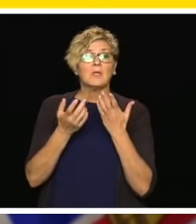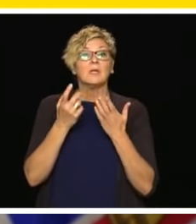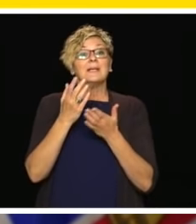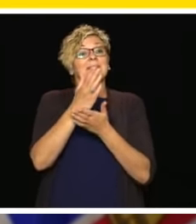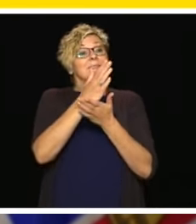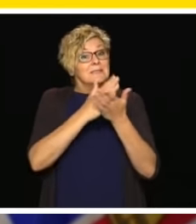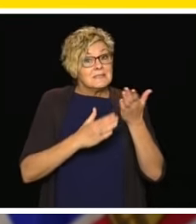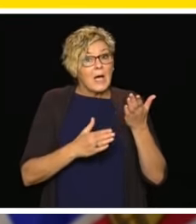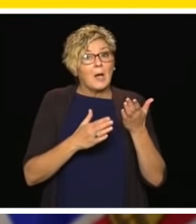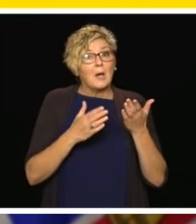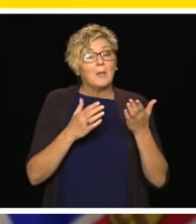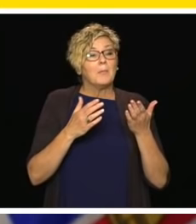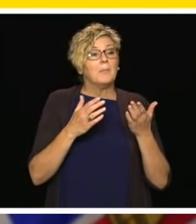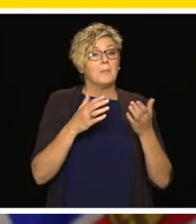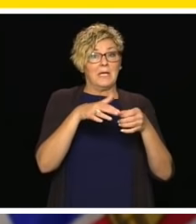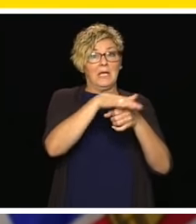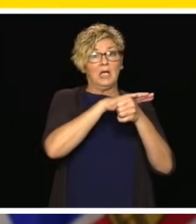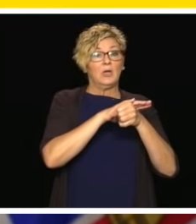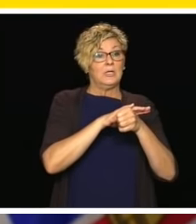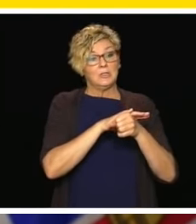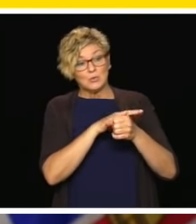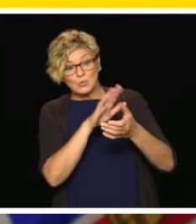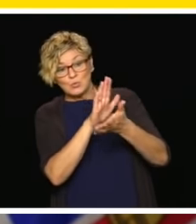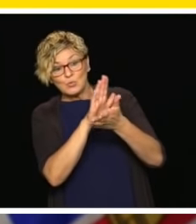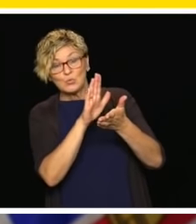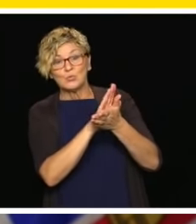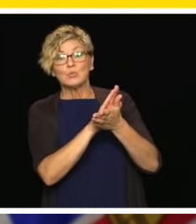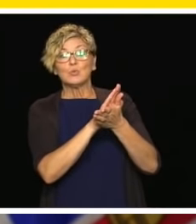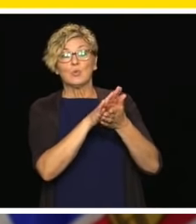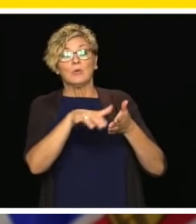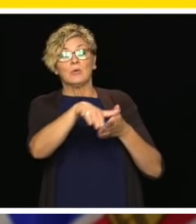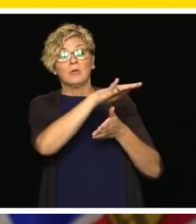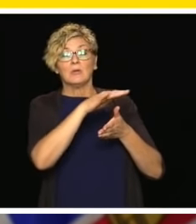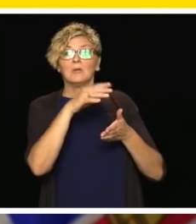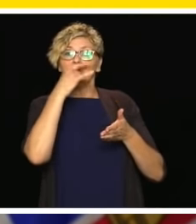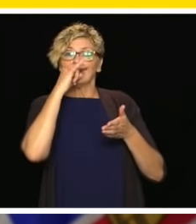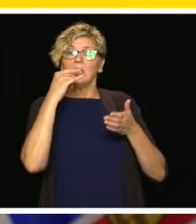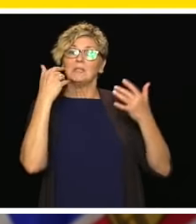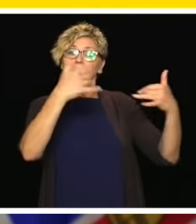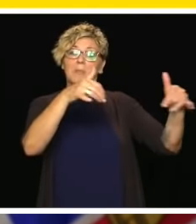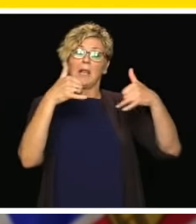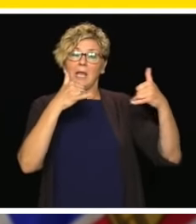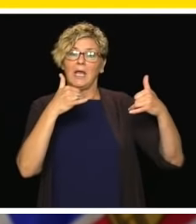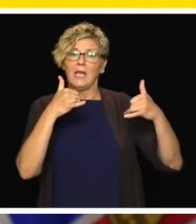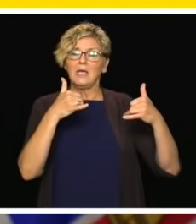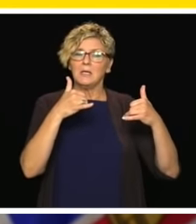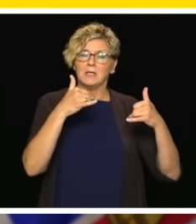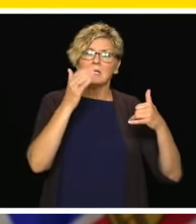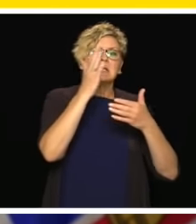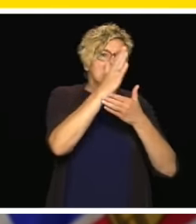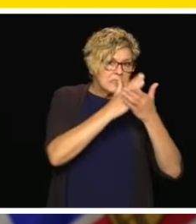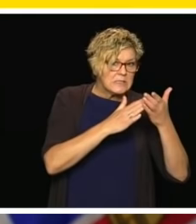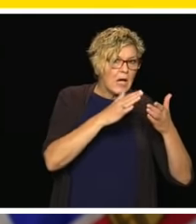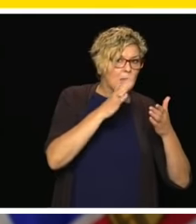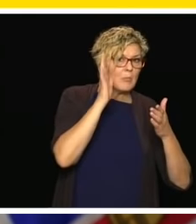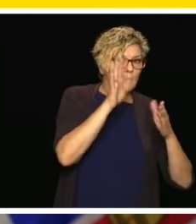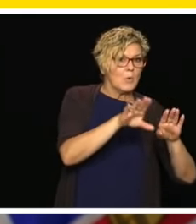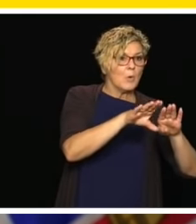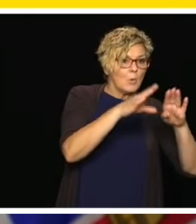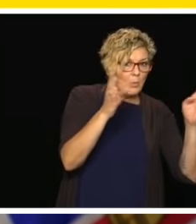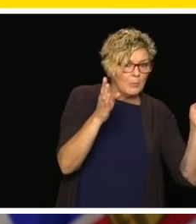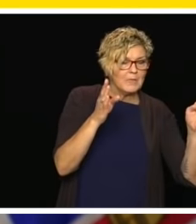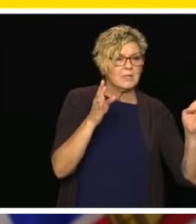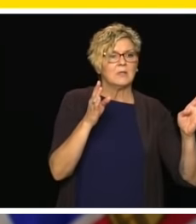playgrounds absolutely will be open because that's a place where you can have outdoor learning and that'll be really important.